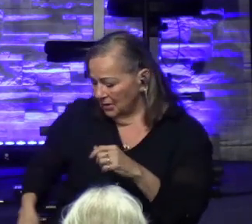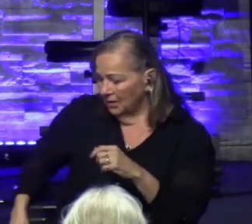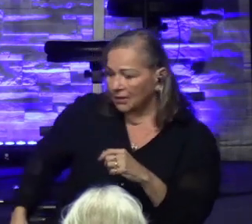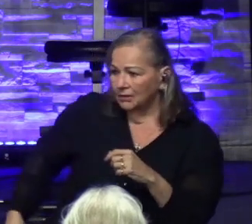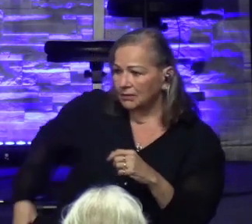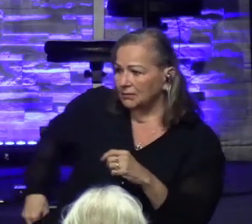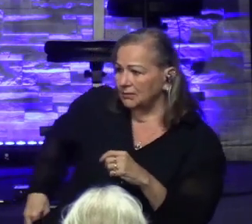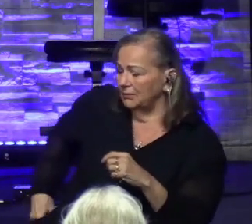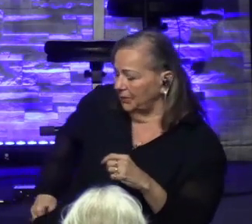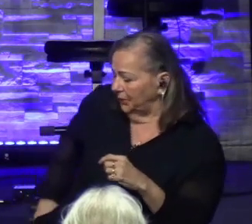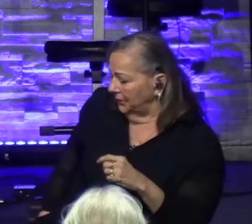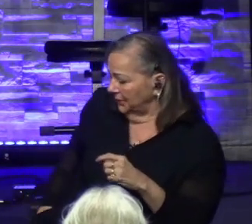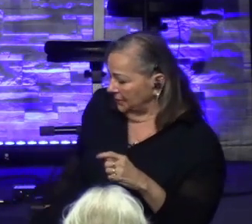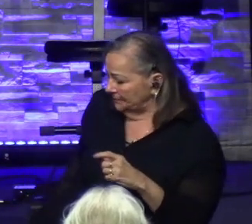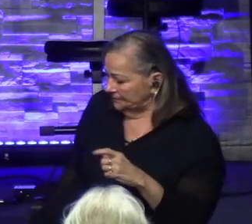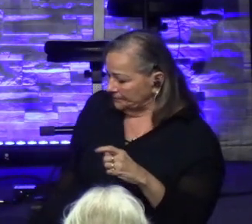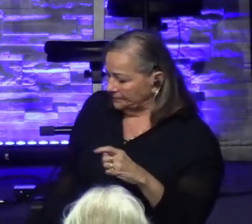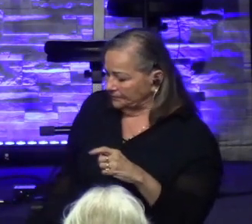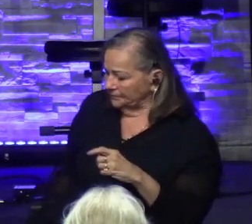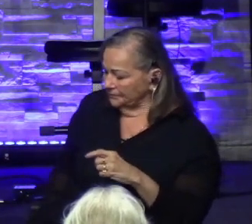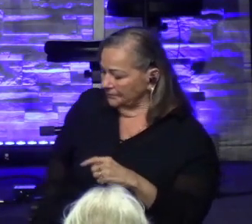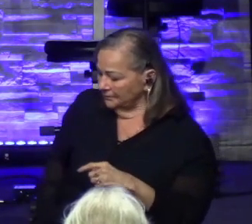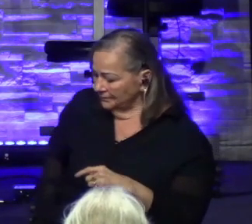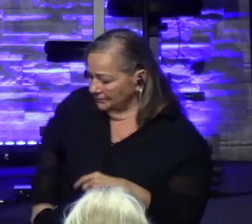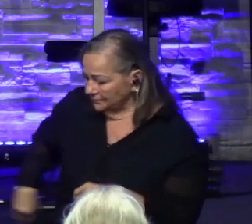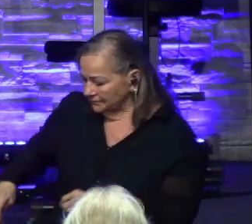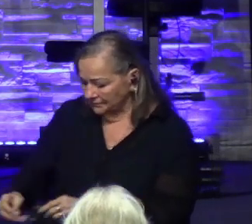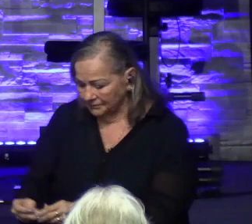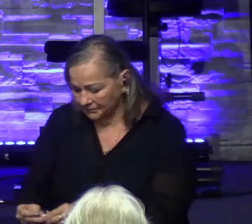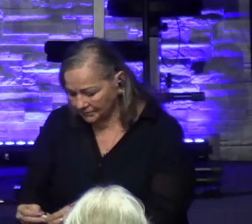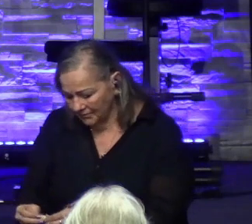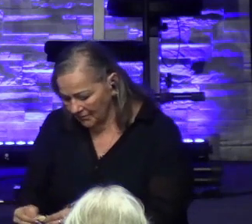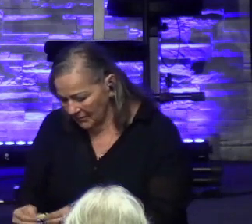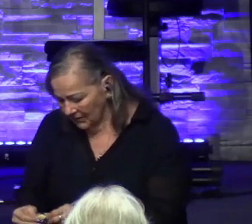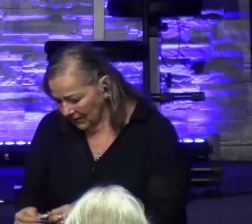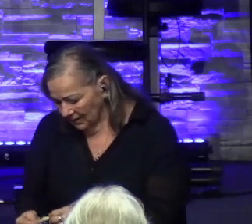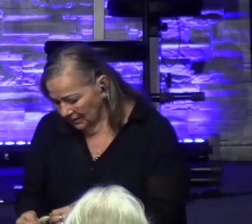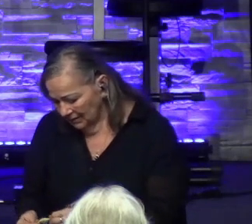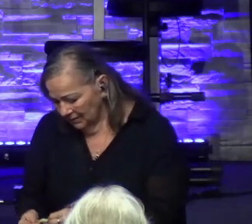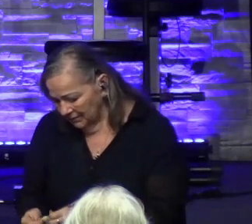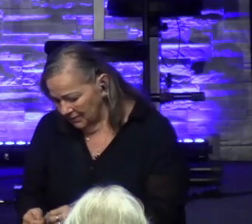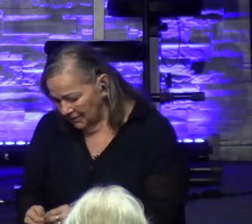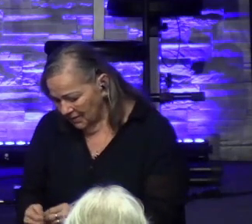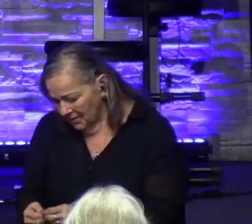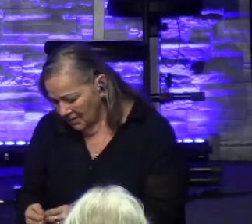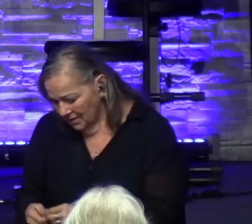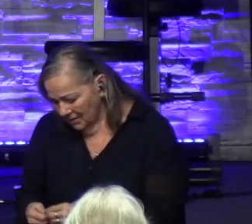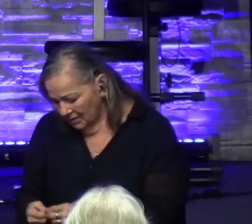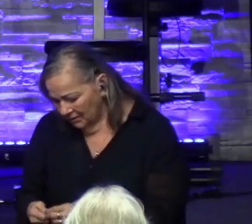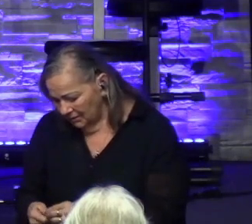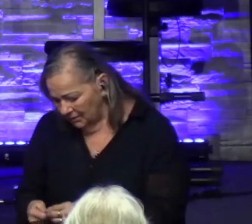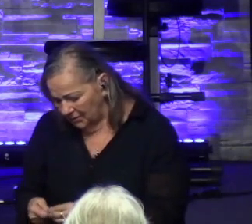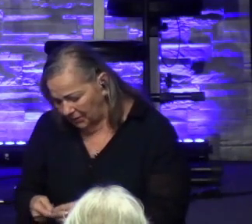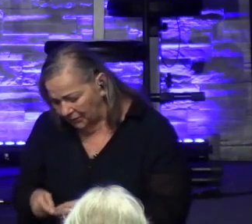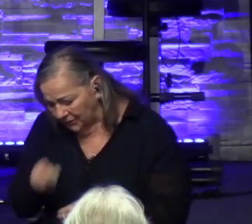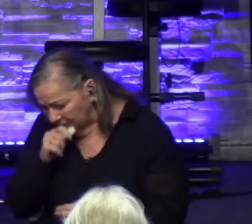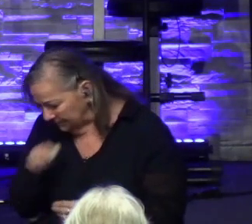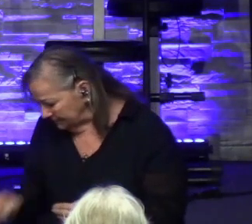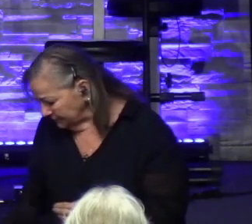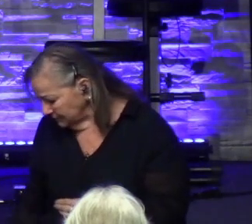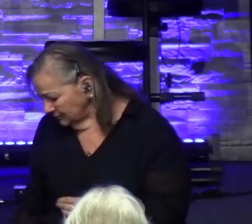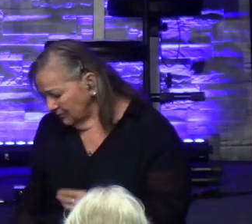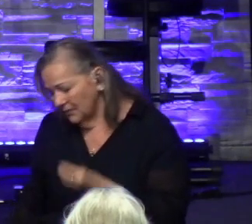put the donuts in the cups to make the coffee. Right? We all come together. We all partner together to make it happen.